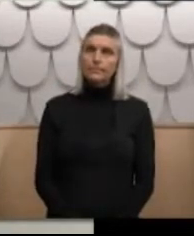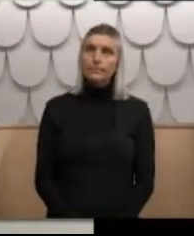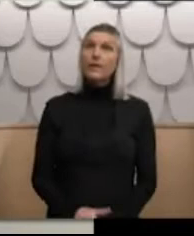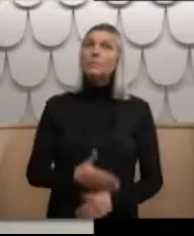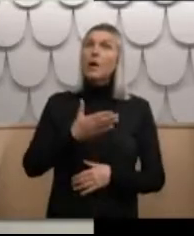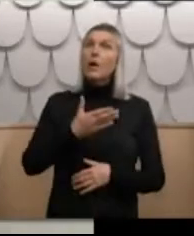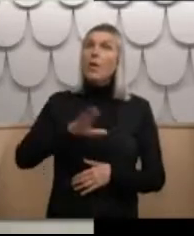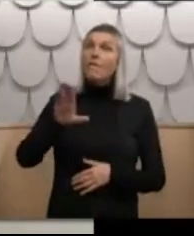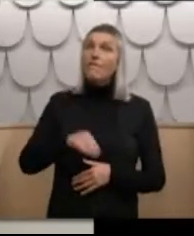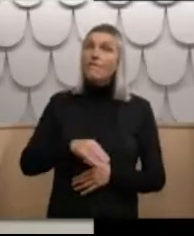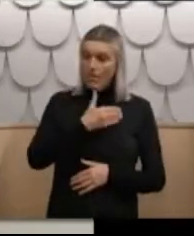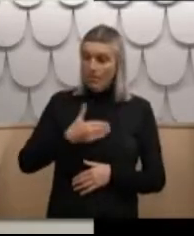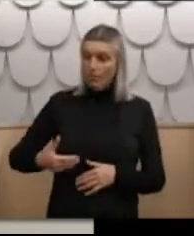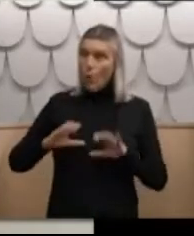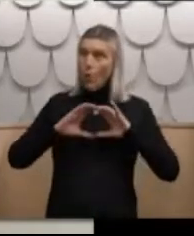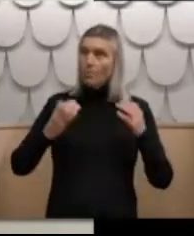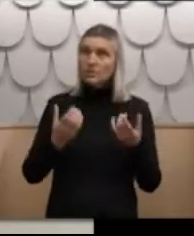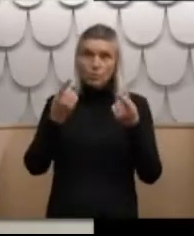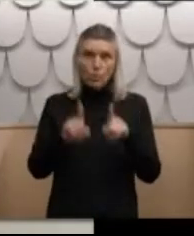I would like a formal apology.